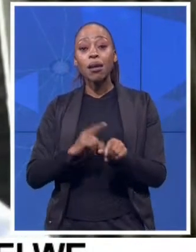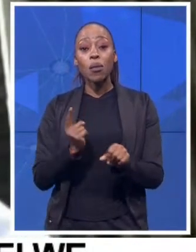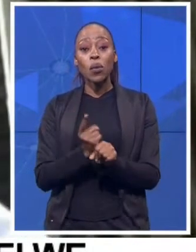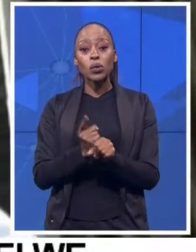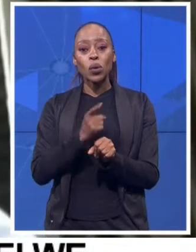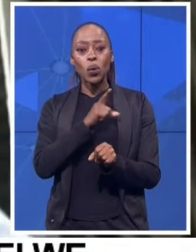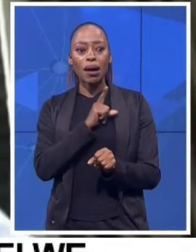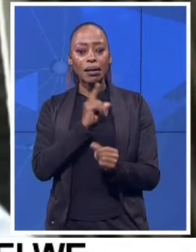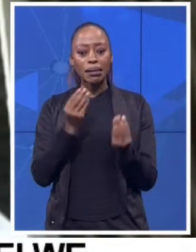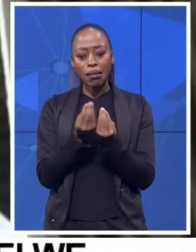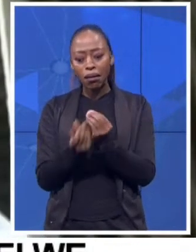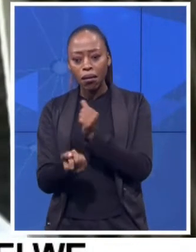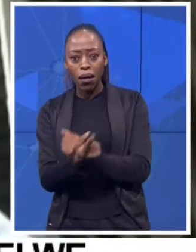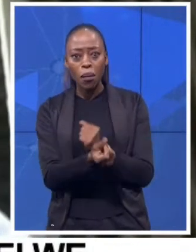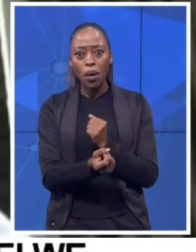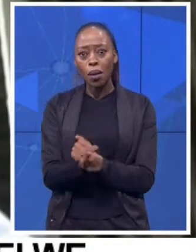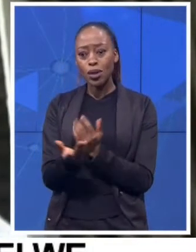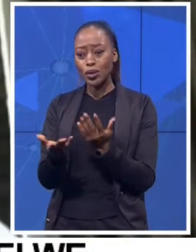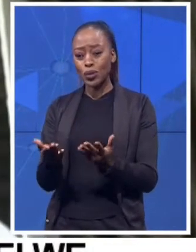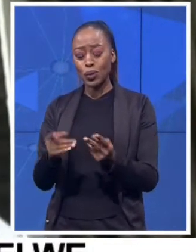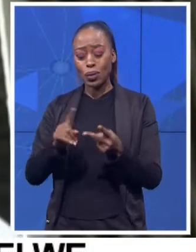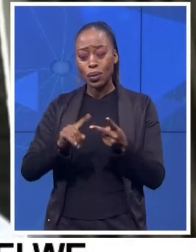and the cost